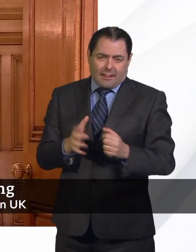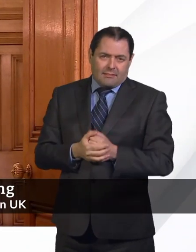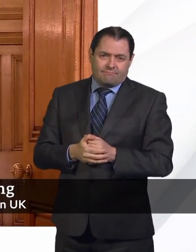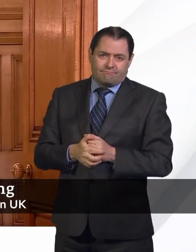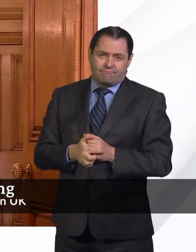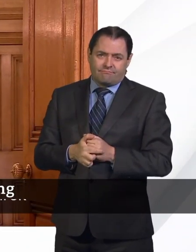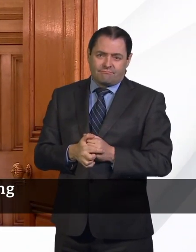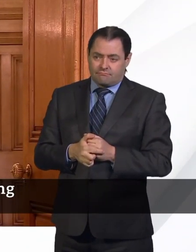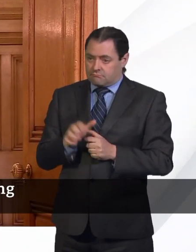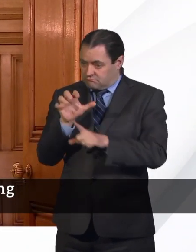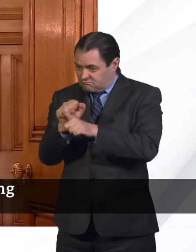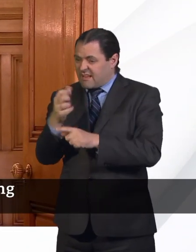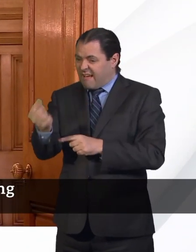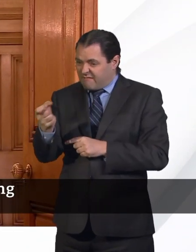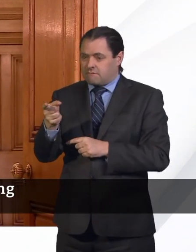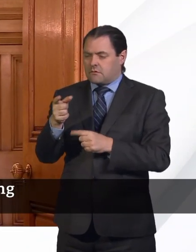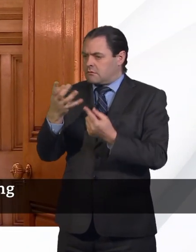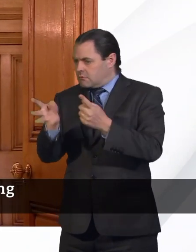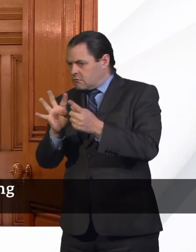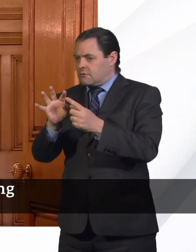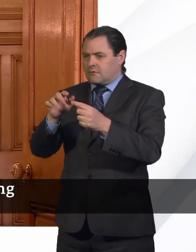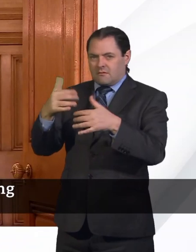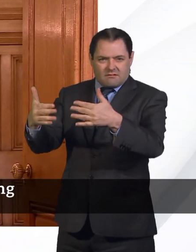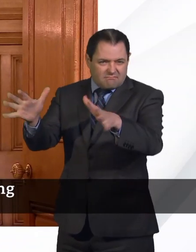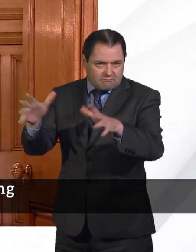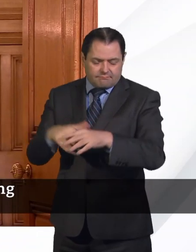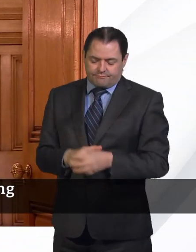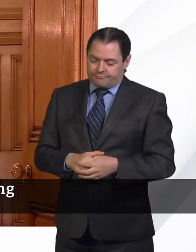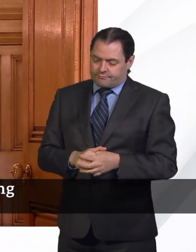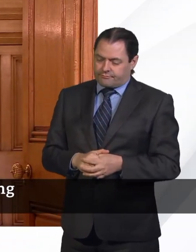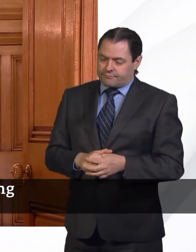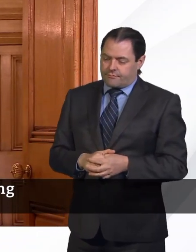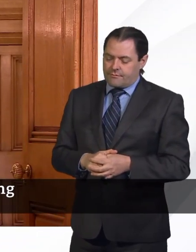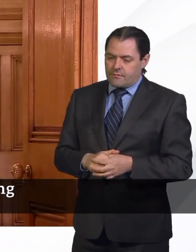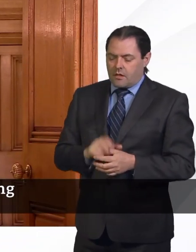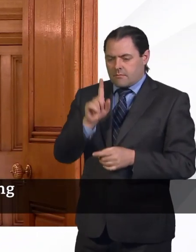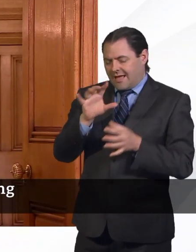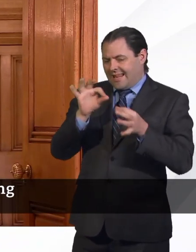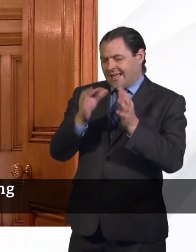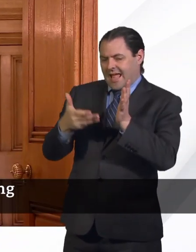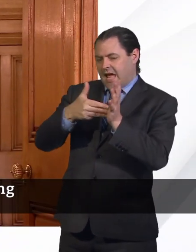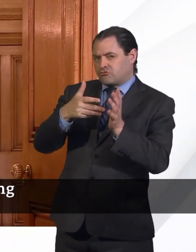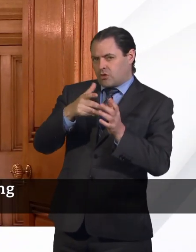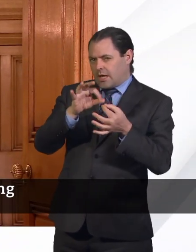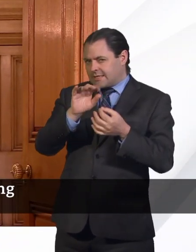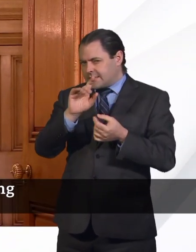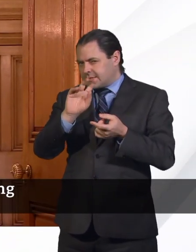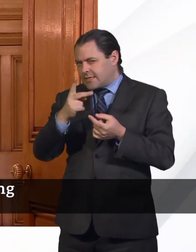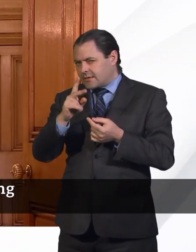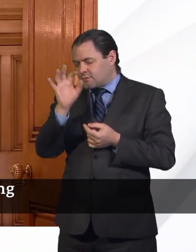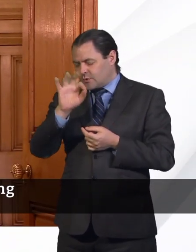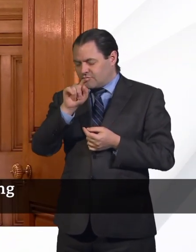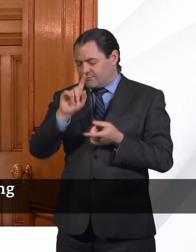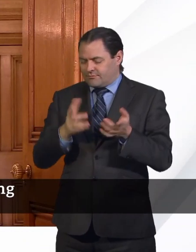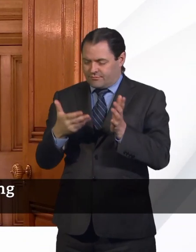tested positive as possible. And this, in fact, ties in with an additional answer is going to give to your second question, which is that